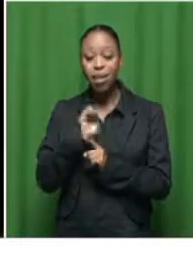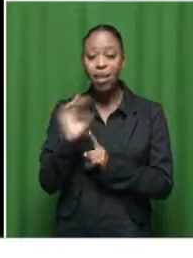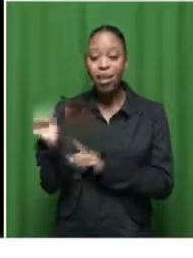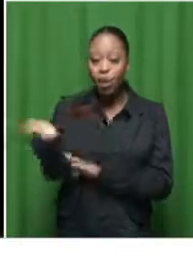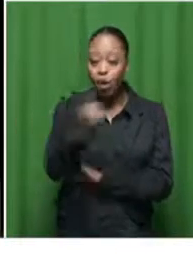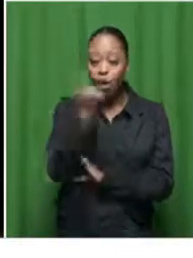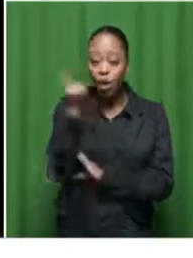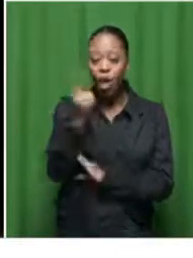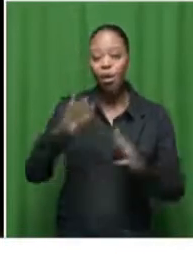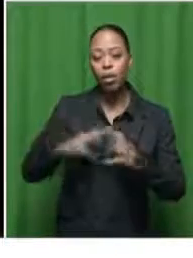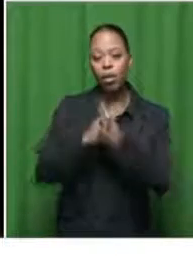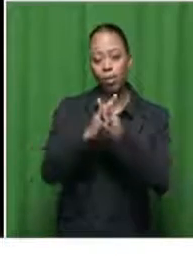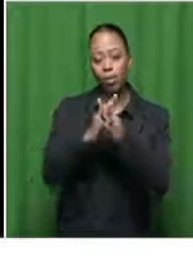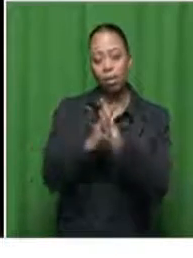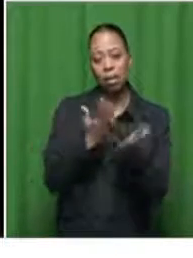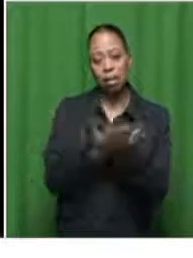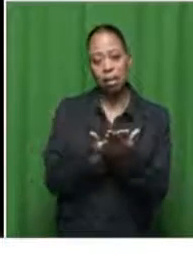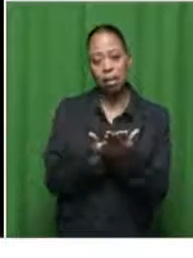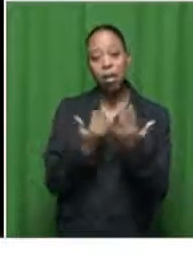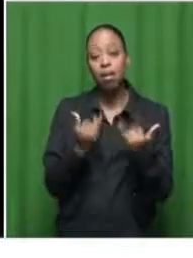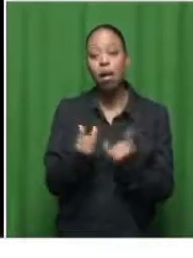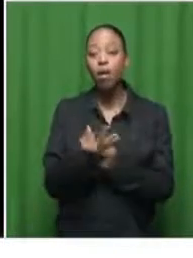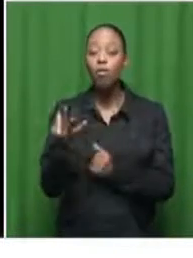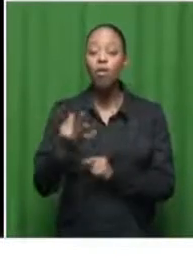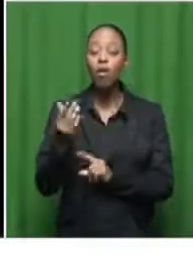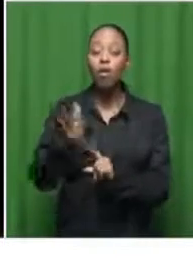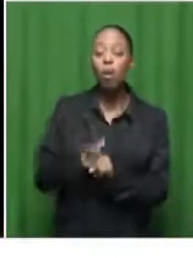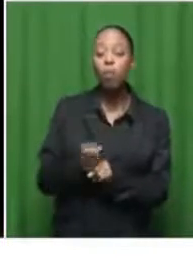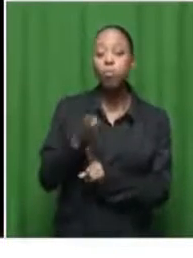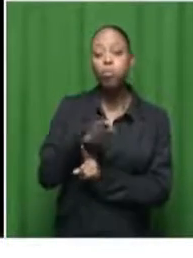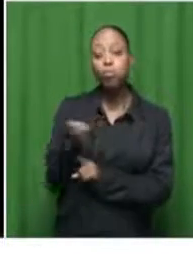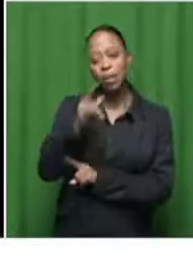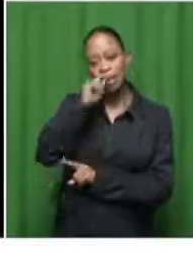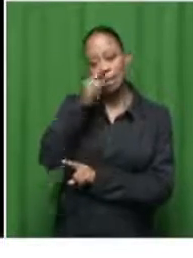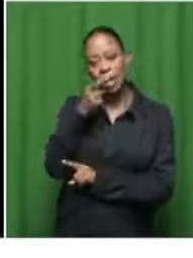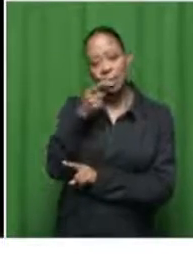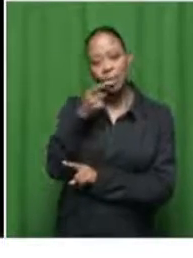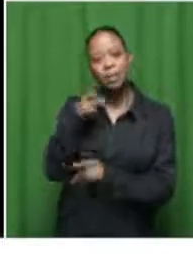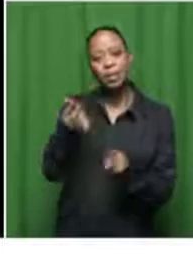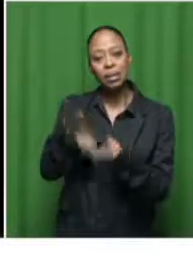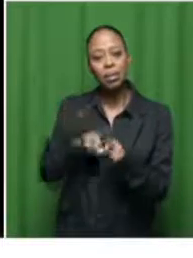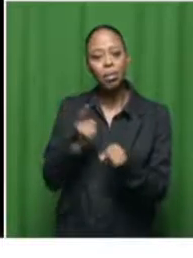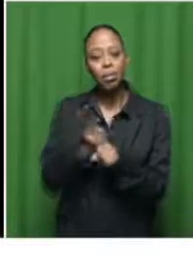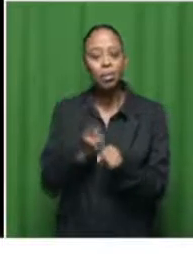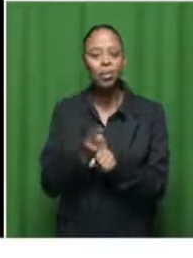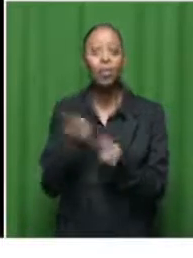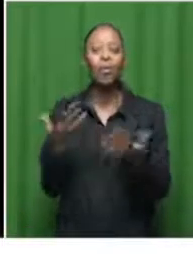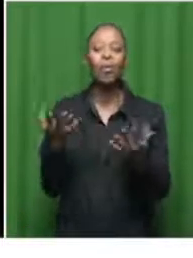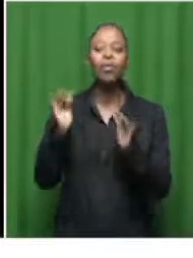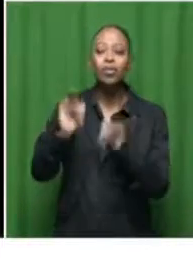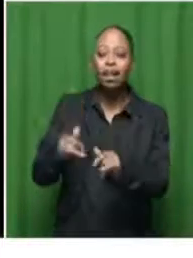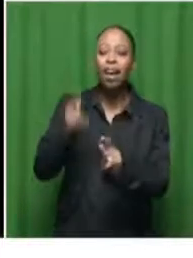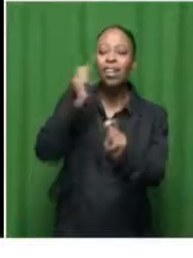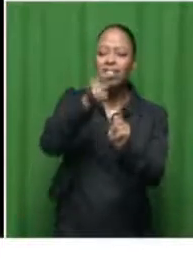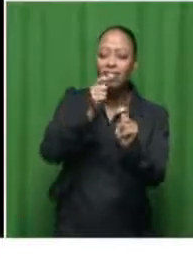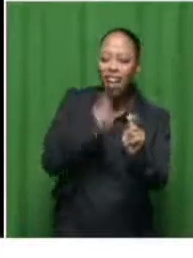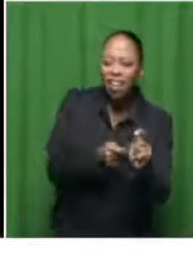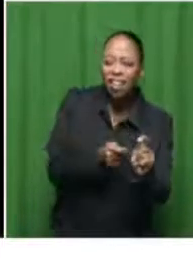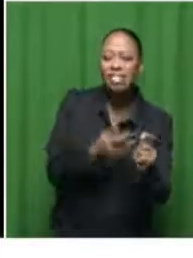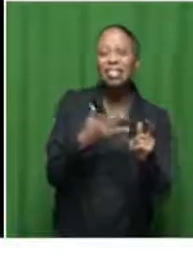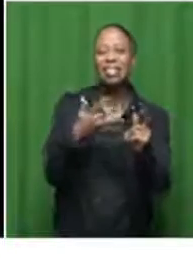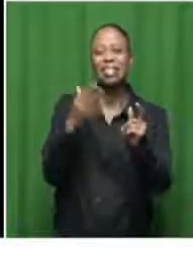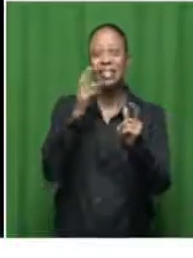all come together today every fourth person lives in the city and and the city lives in informal settlements and slums